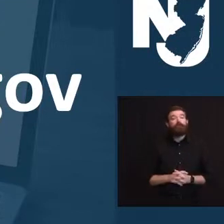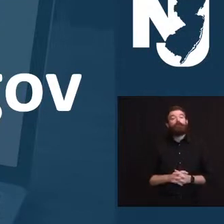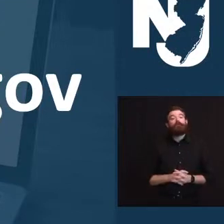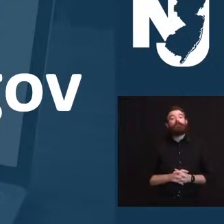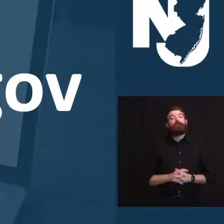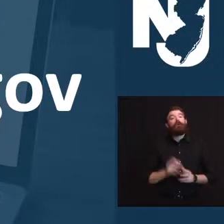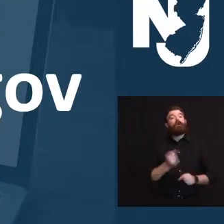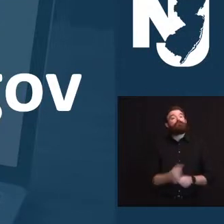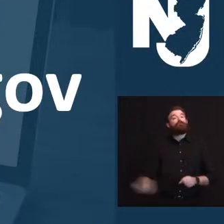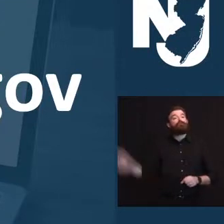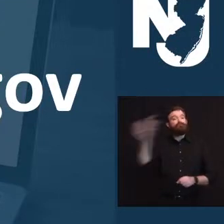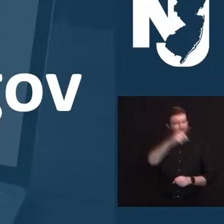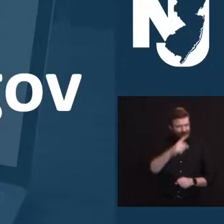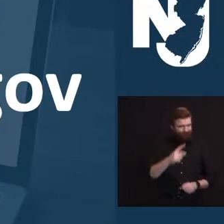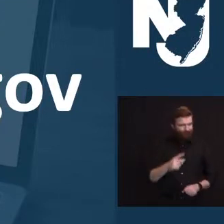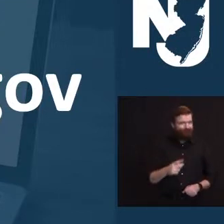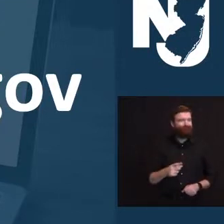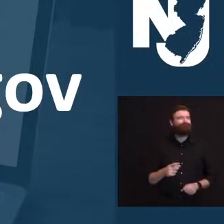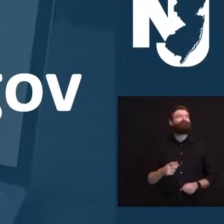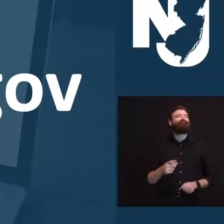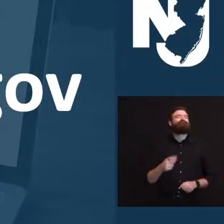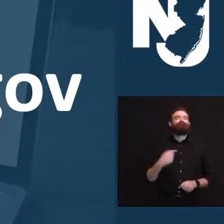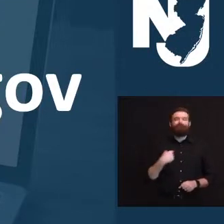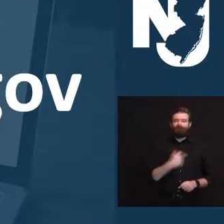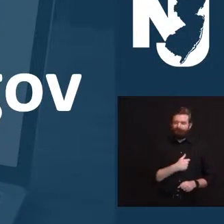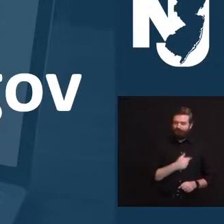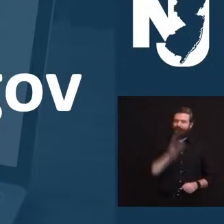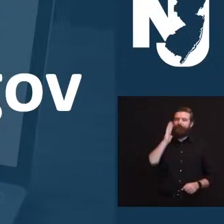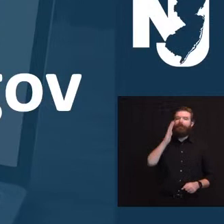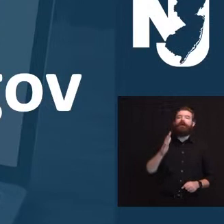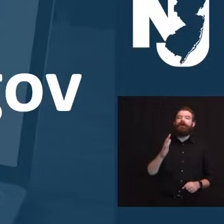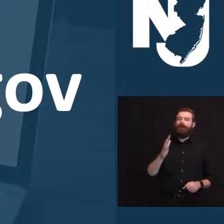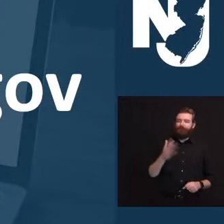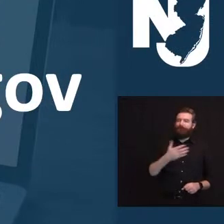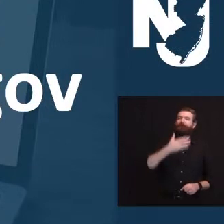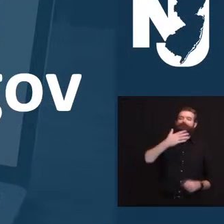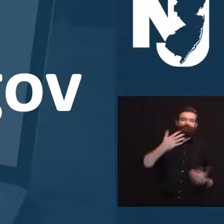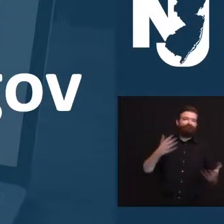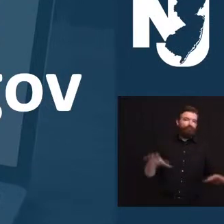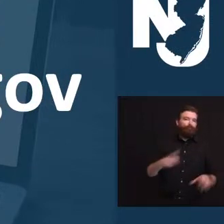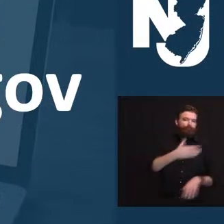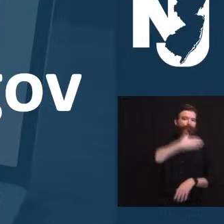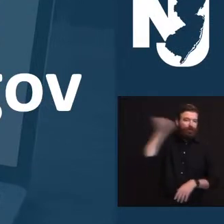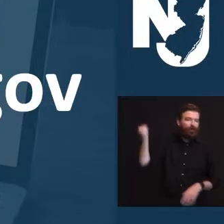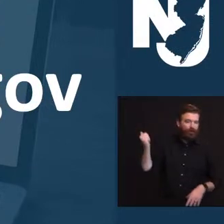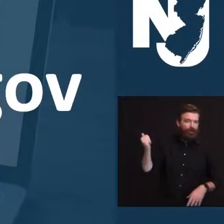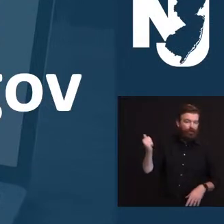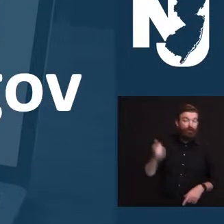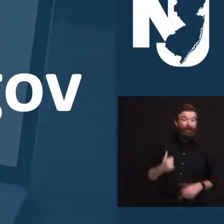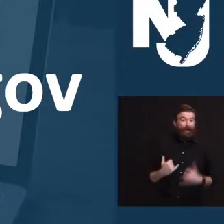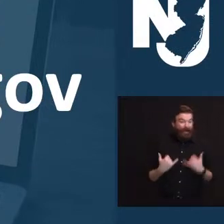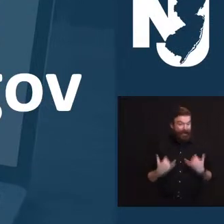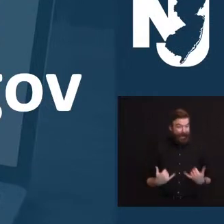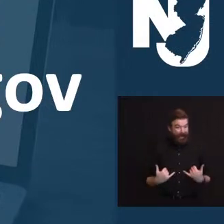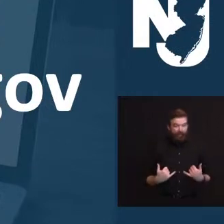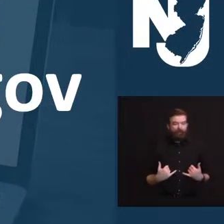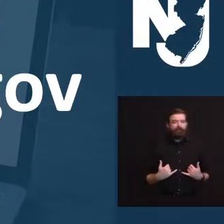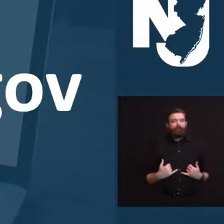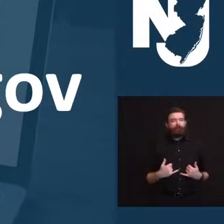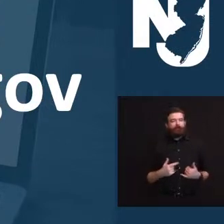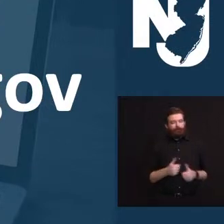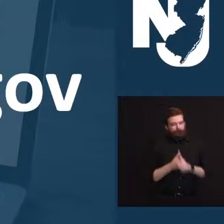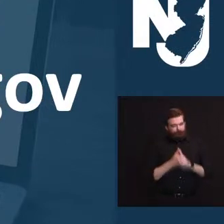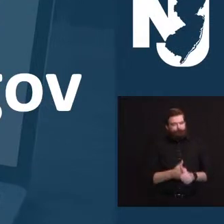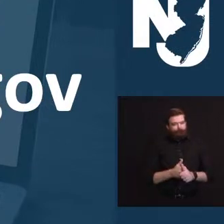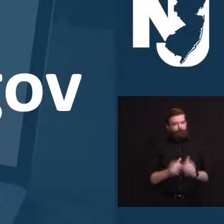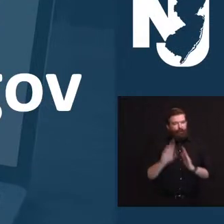but it must start with our staying focused on the practices that have gotten us through most of 2020. Social distancing, wearing